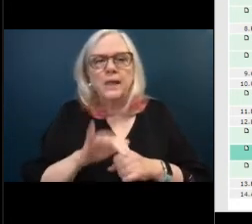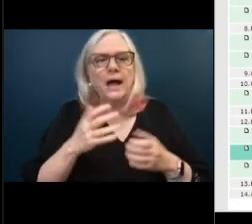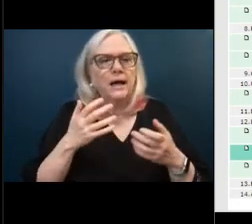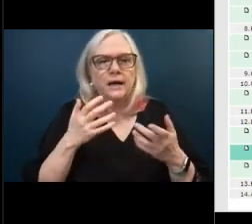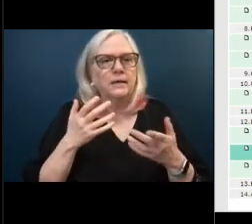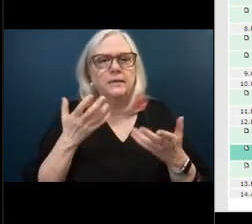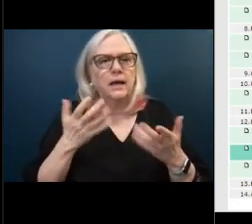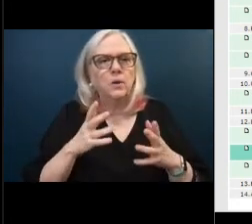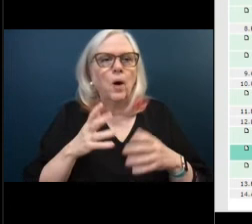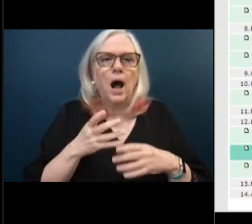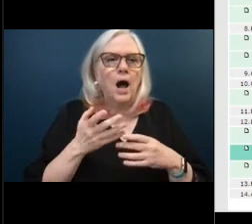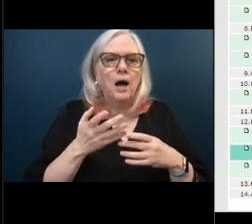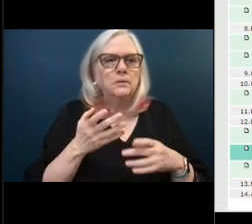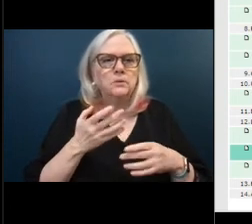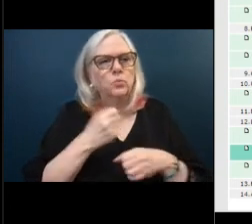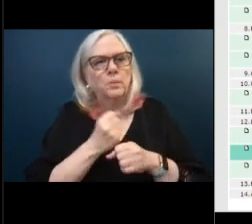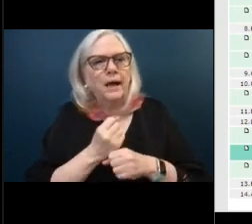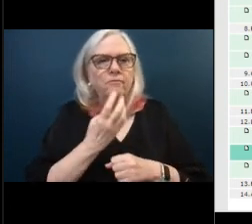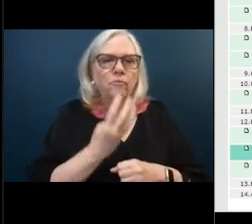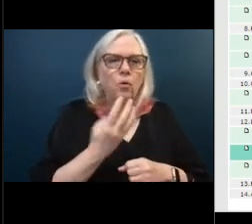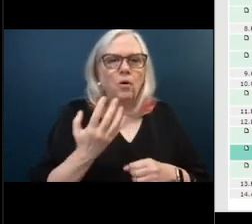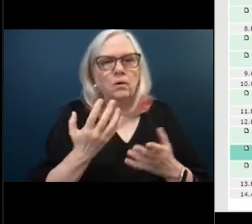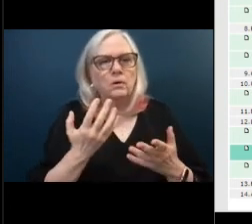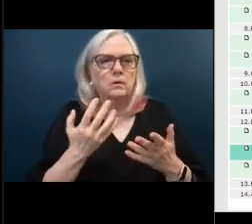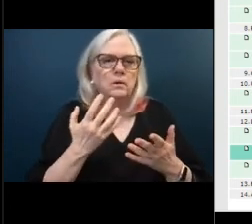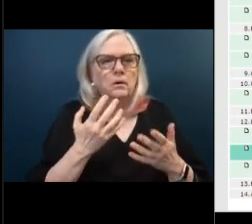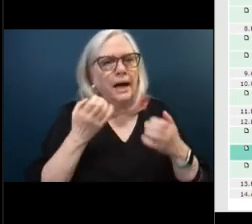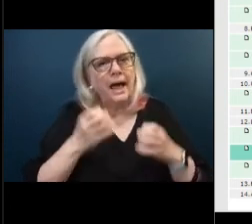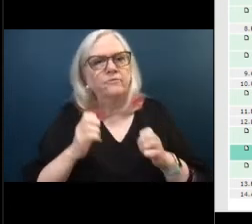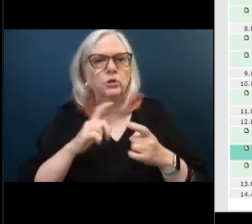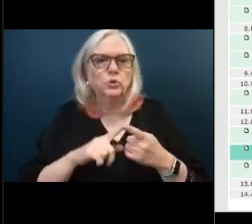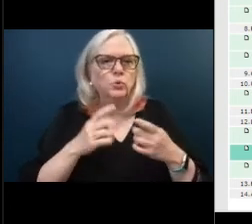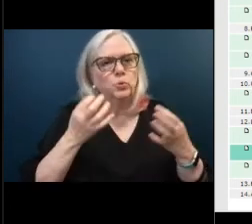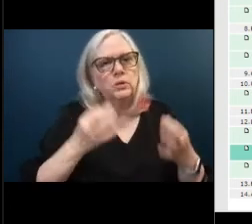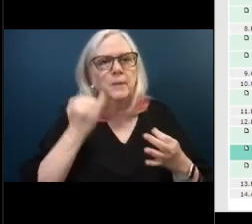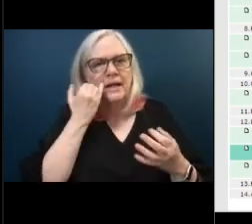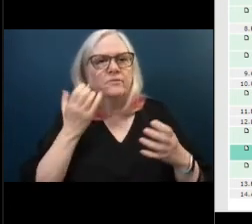specific and if they are we'll uh we'll let you know perfect thank you